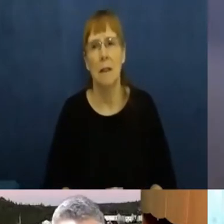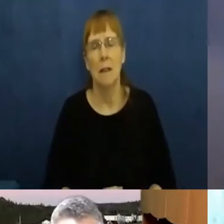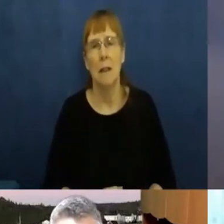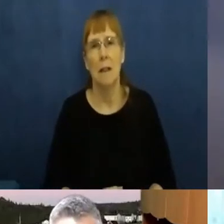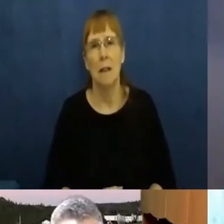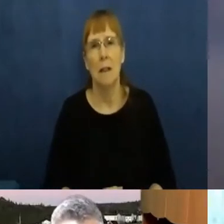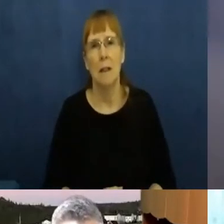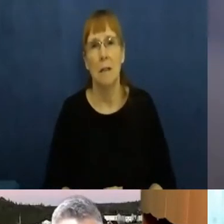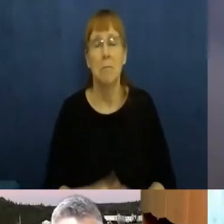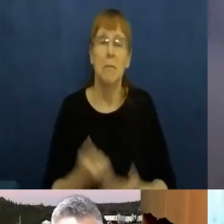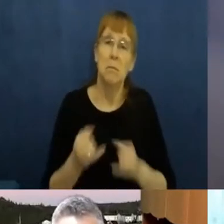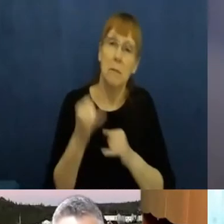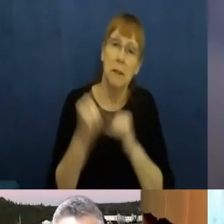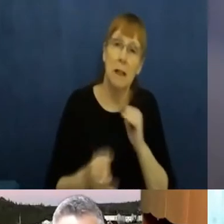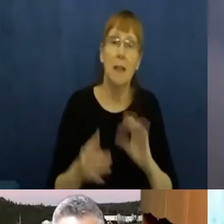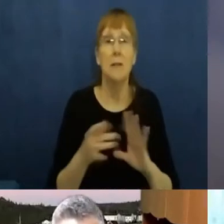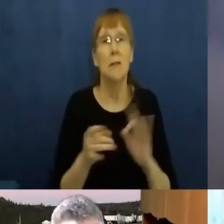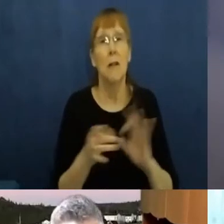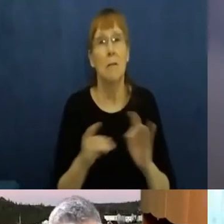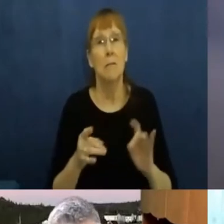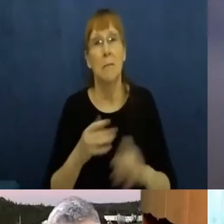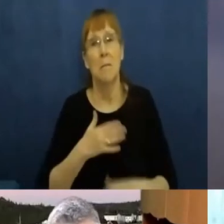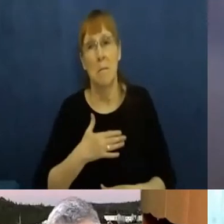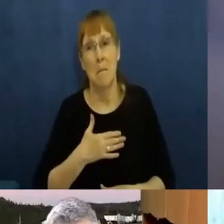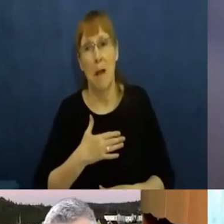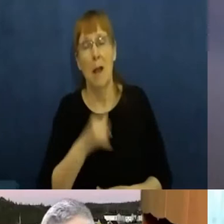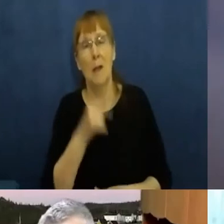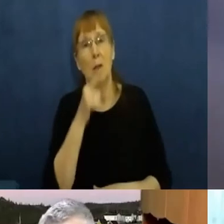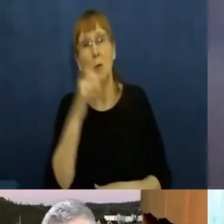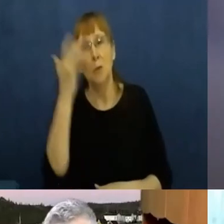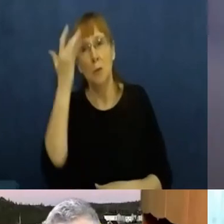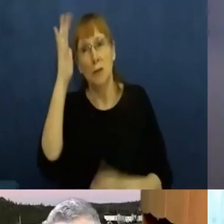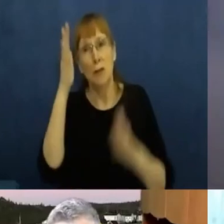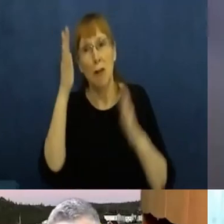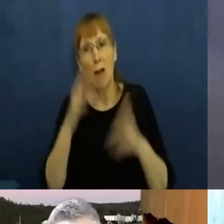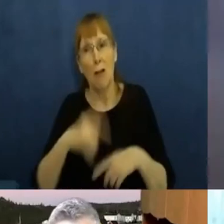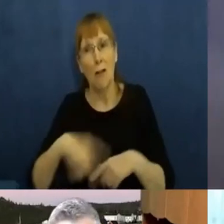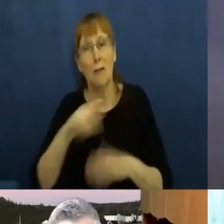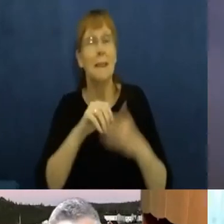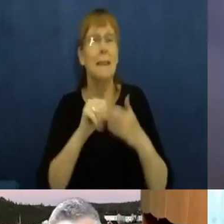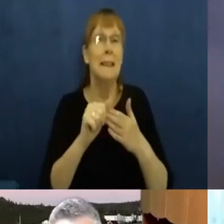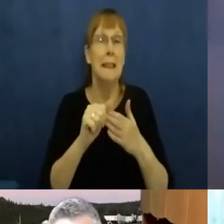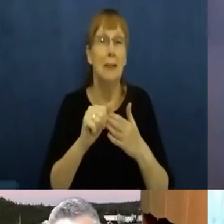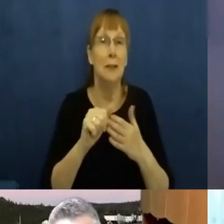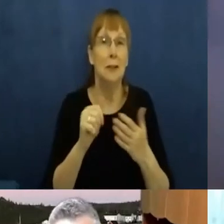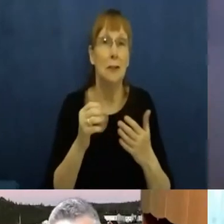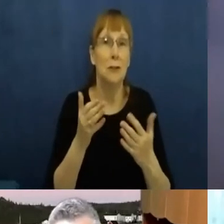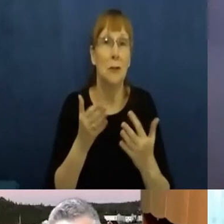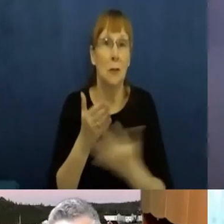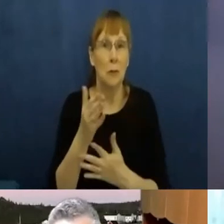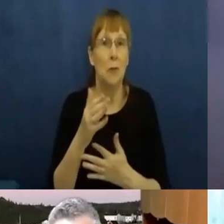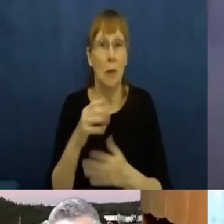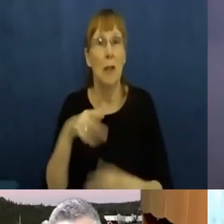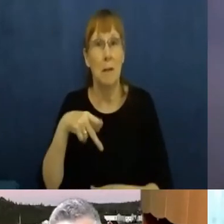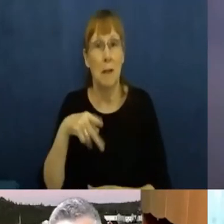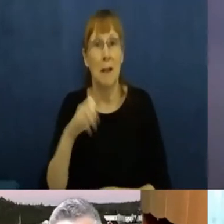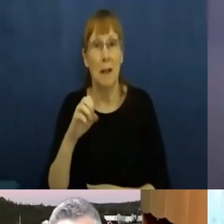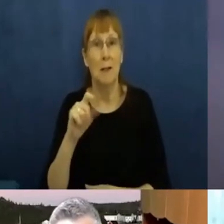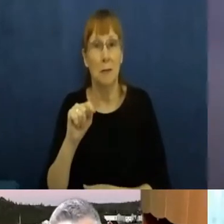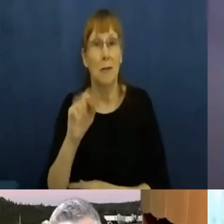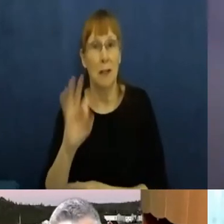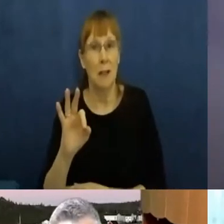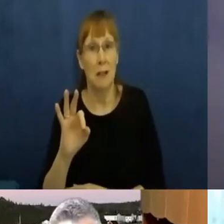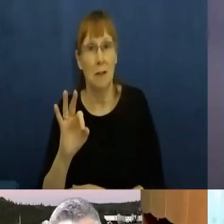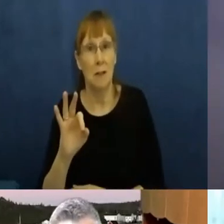that are, uh, being put through the Trudeau Foundation, indigenous peoples, uh, do need allies. I mean, we can't, uh,